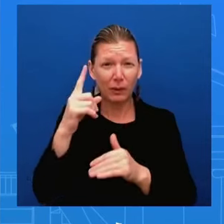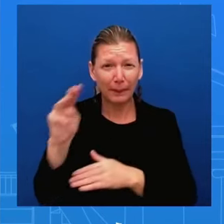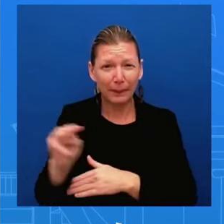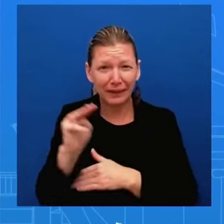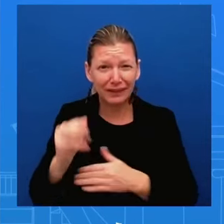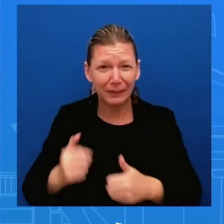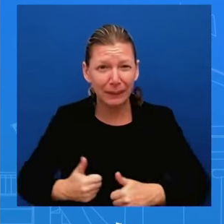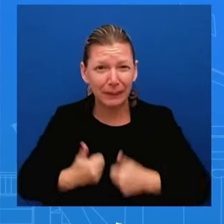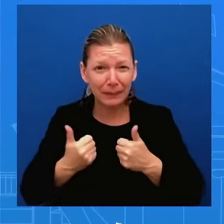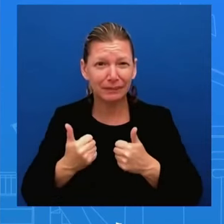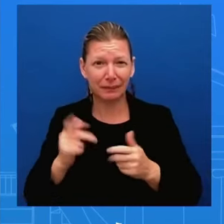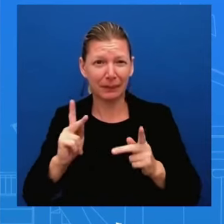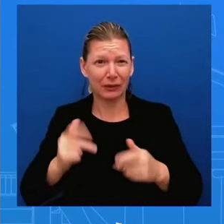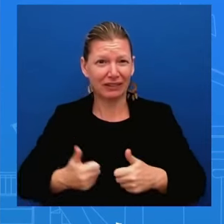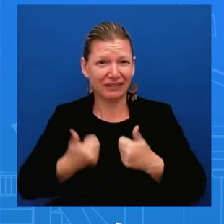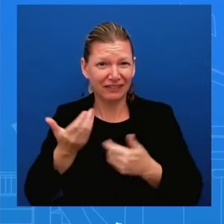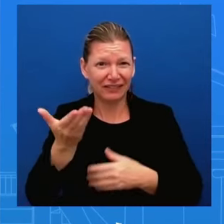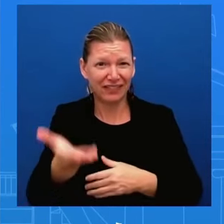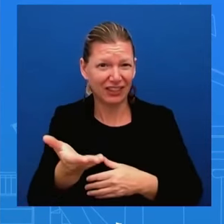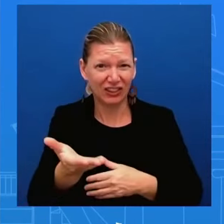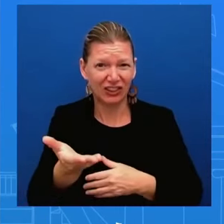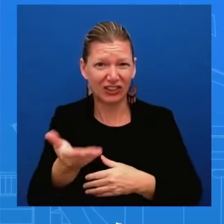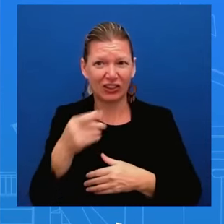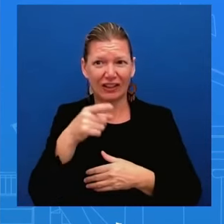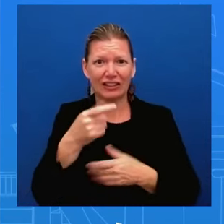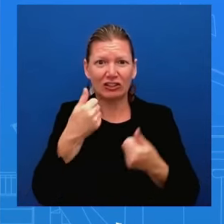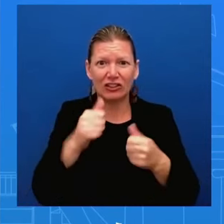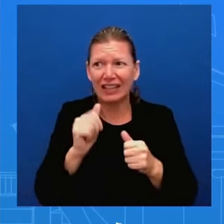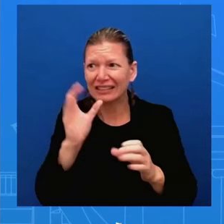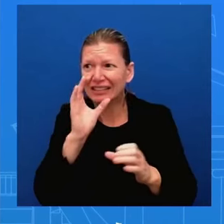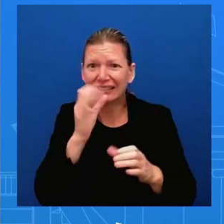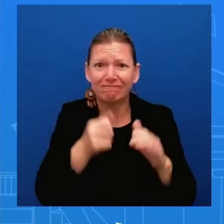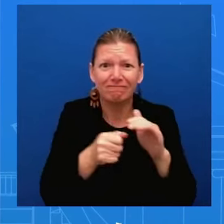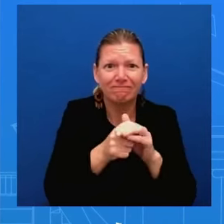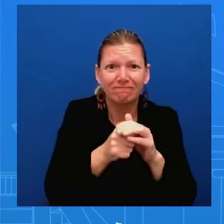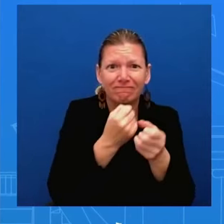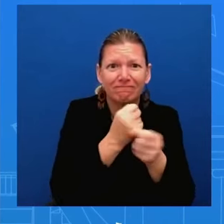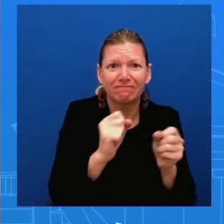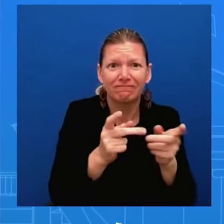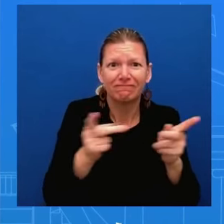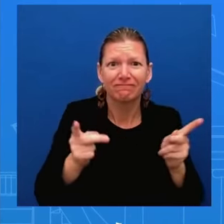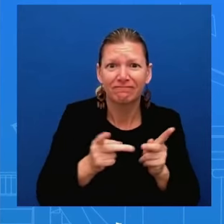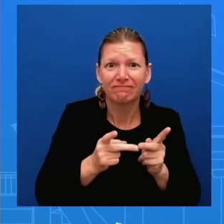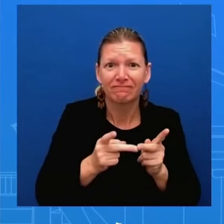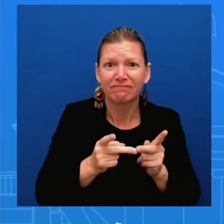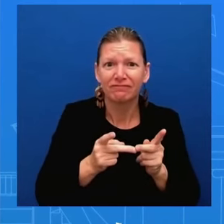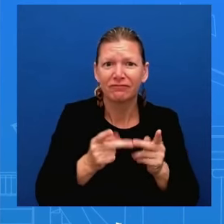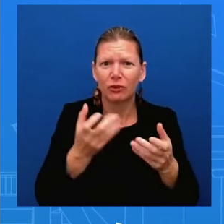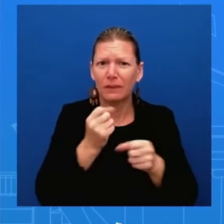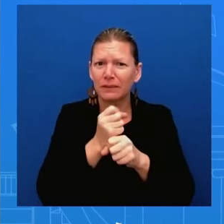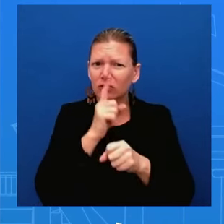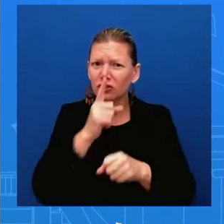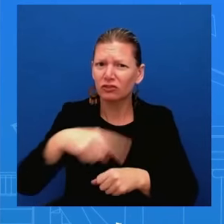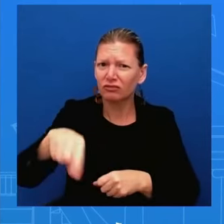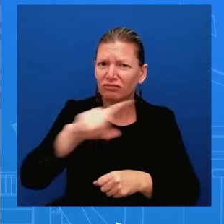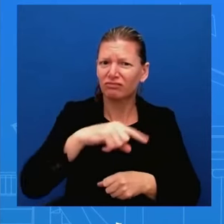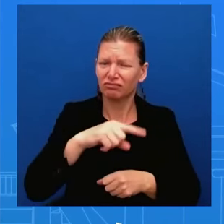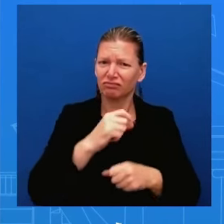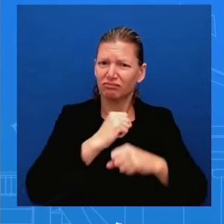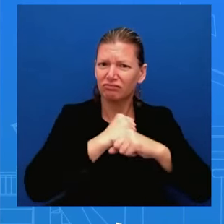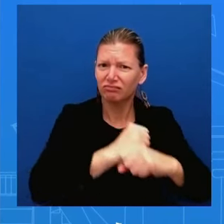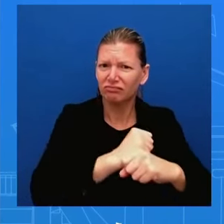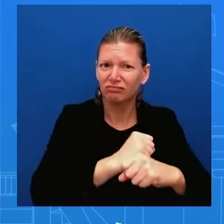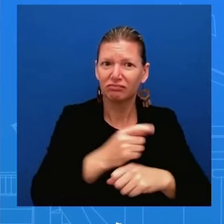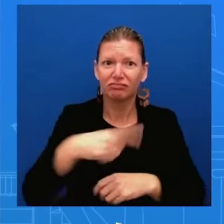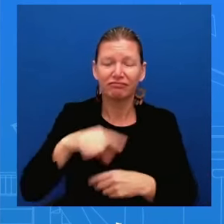more exact in rafa and we want to make sure that their lives uh are protected these are innocent civilian lives we want to make sure that they are protected